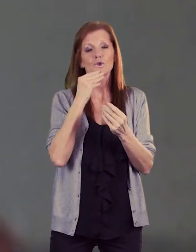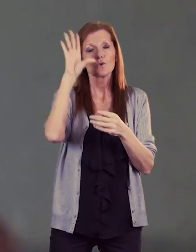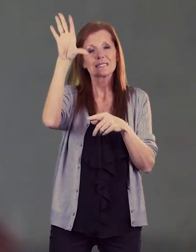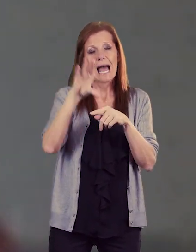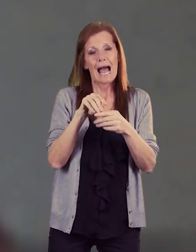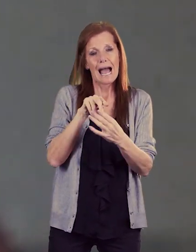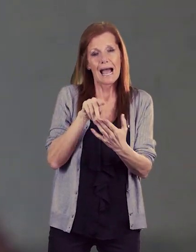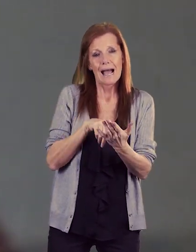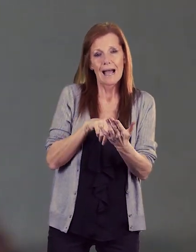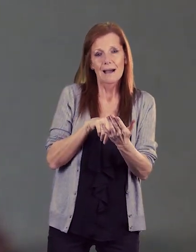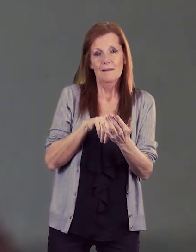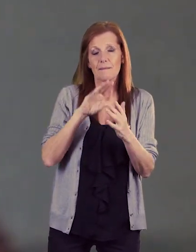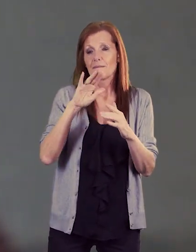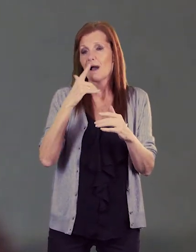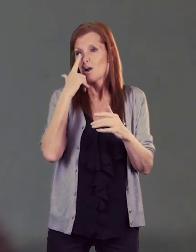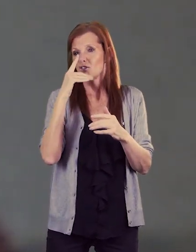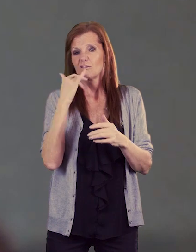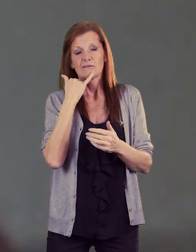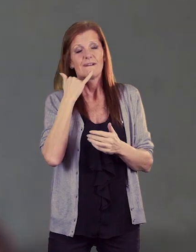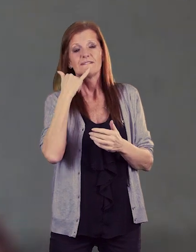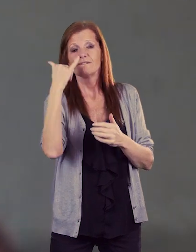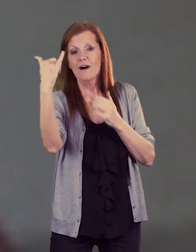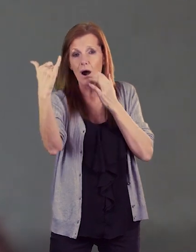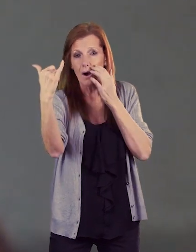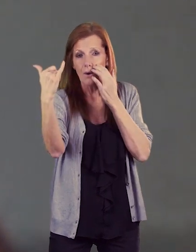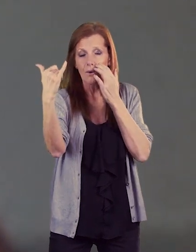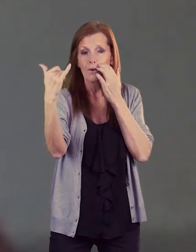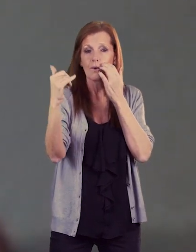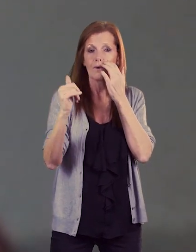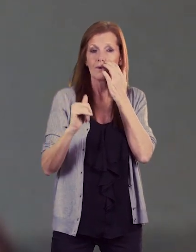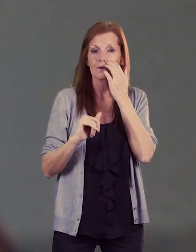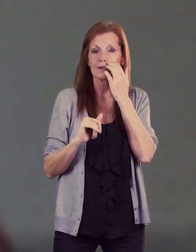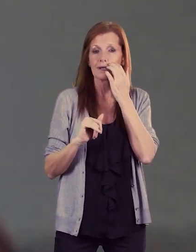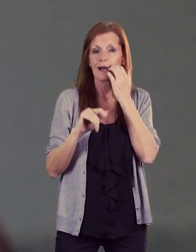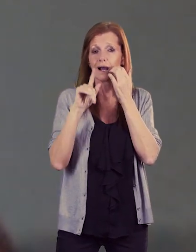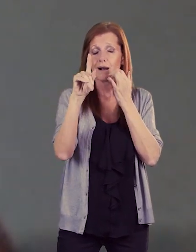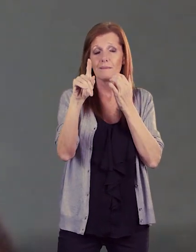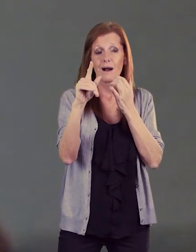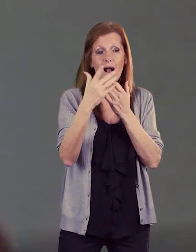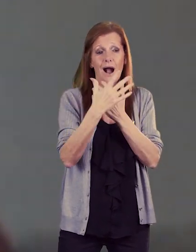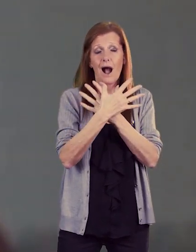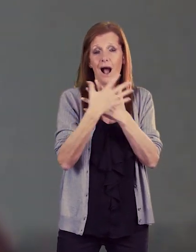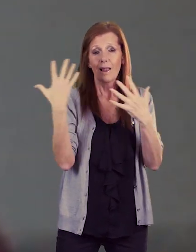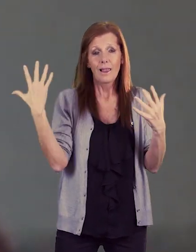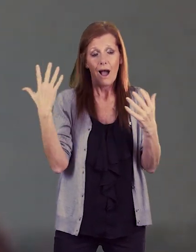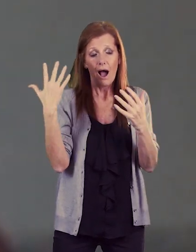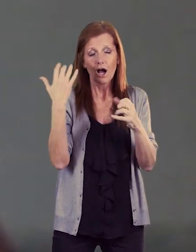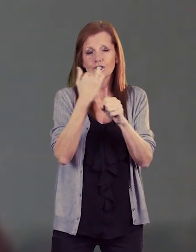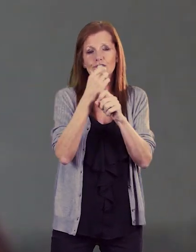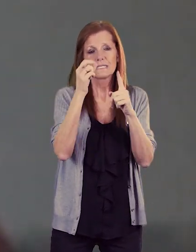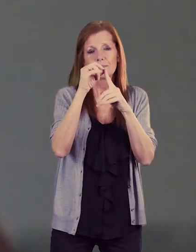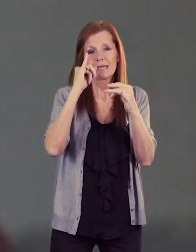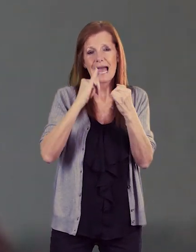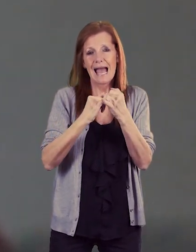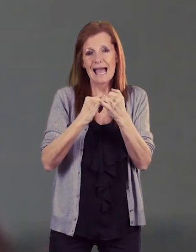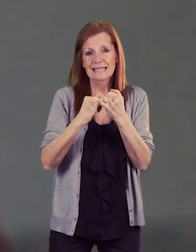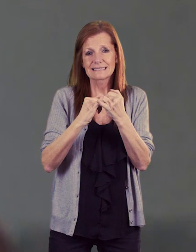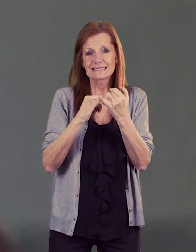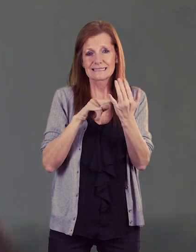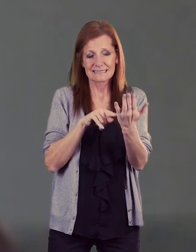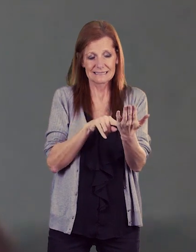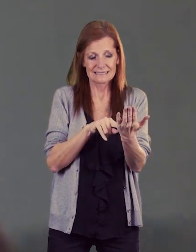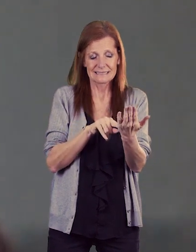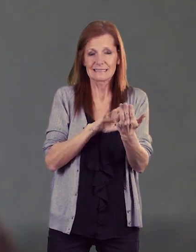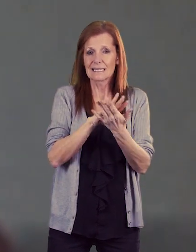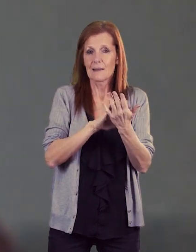uh like phone somebody but a lot of the GPS apps allow you to be